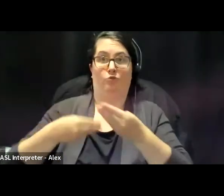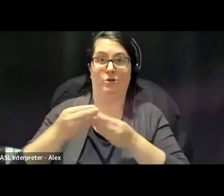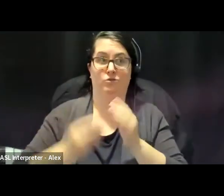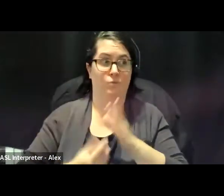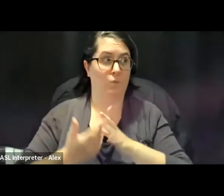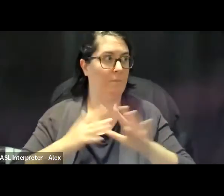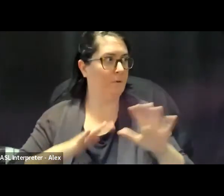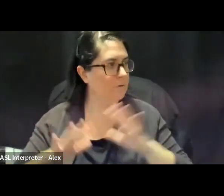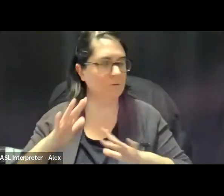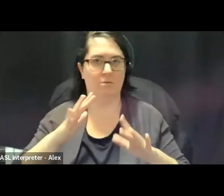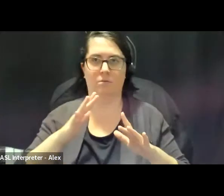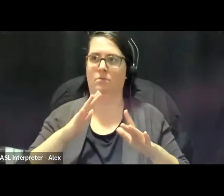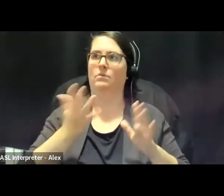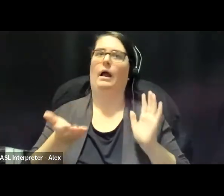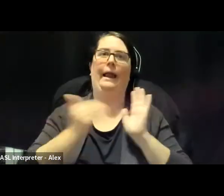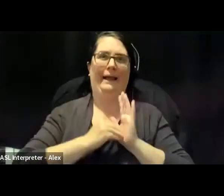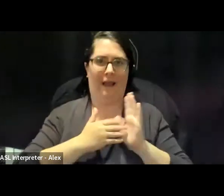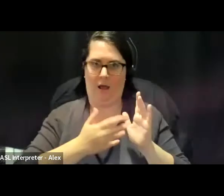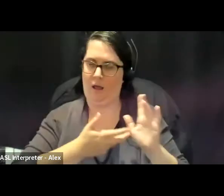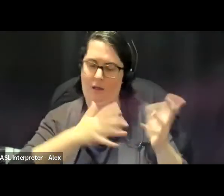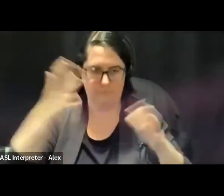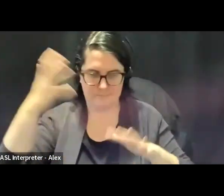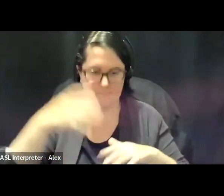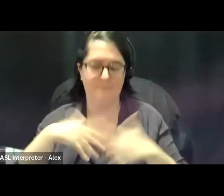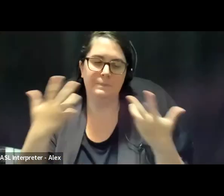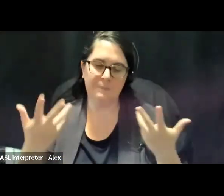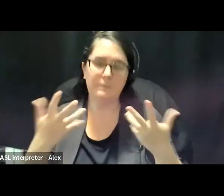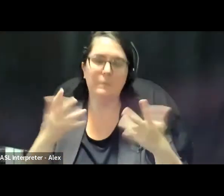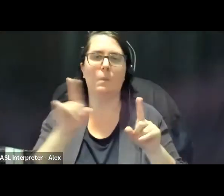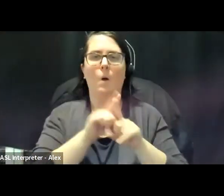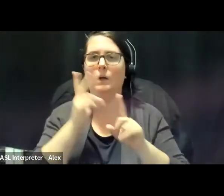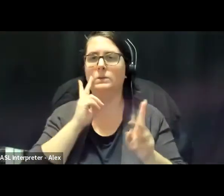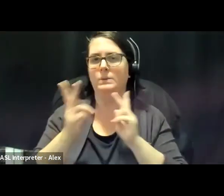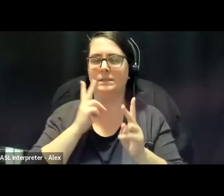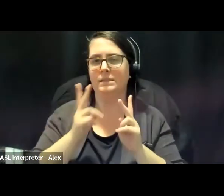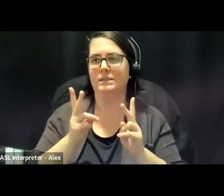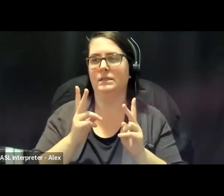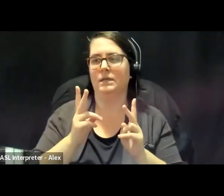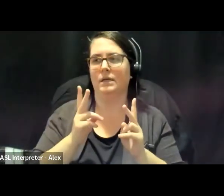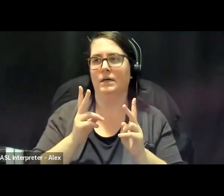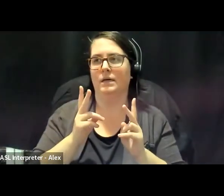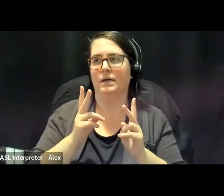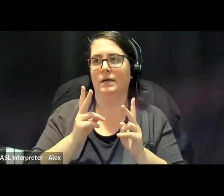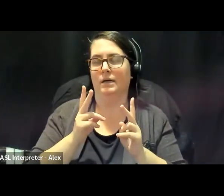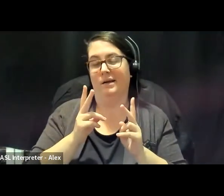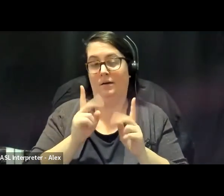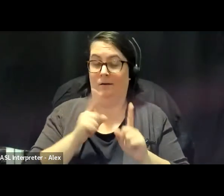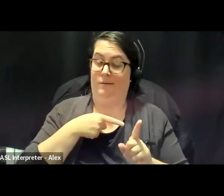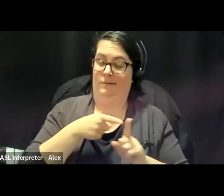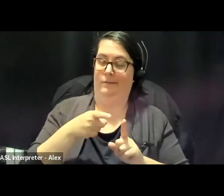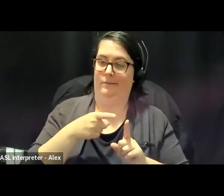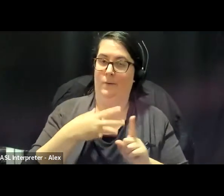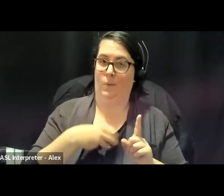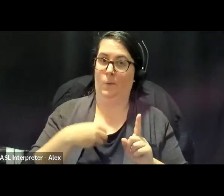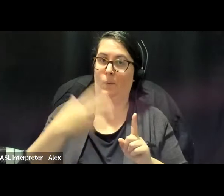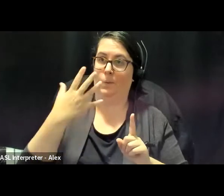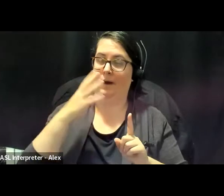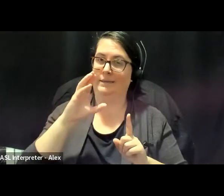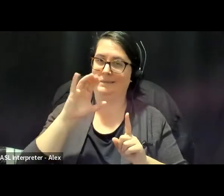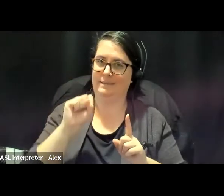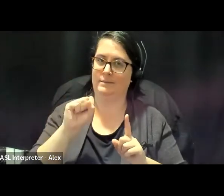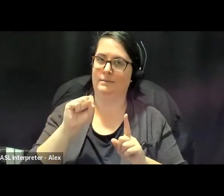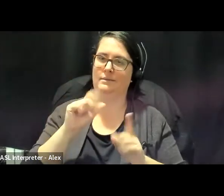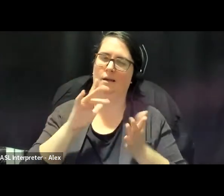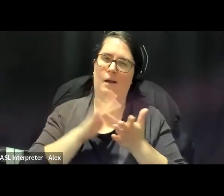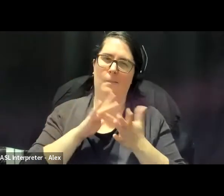of their lives so that this could not happen again. We also saw the ways that particularly white white cis and middle class